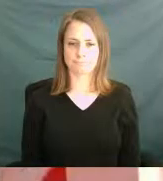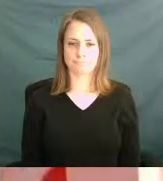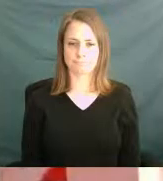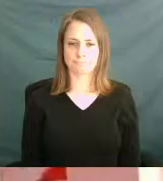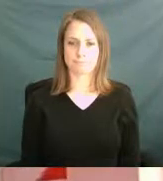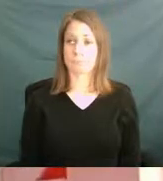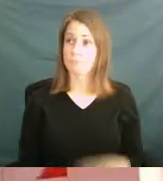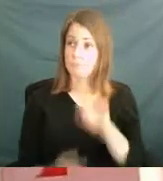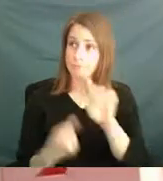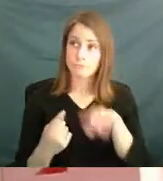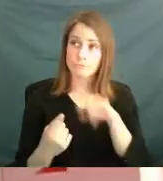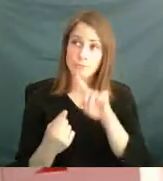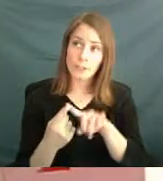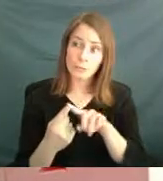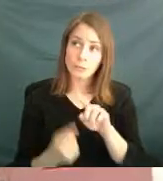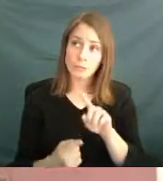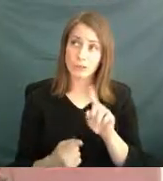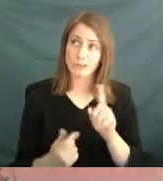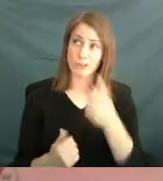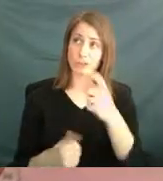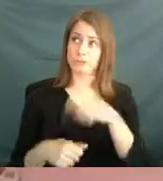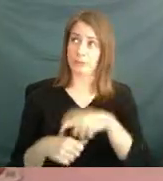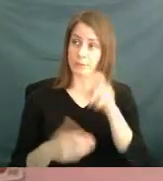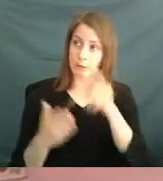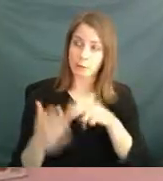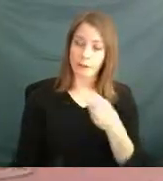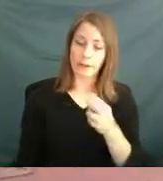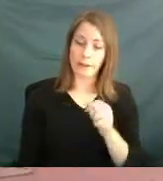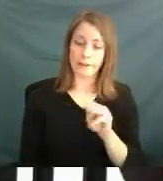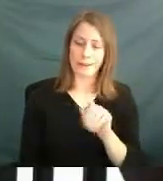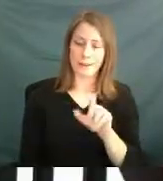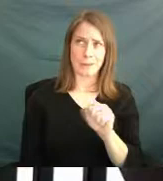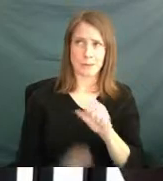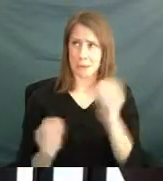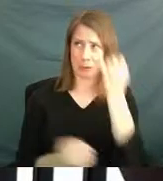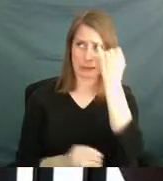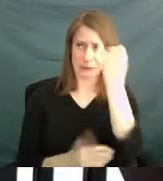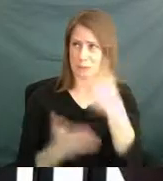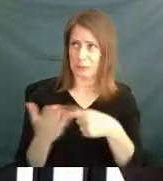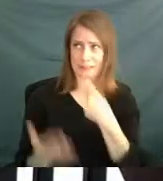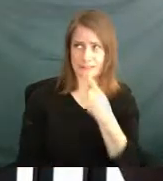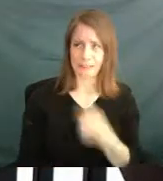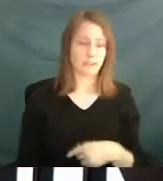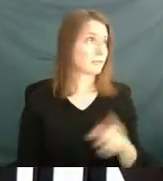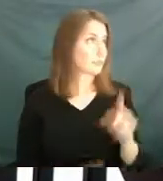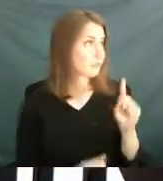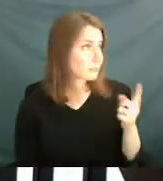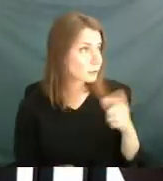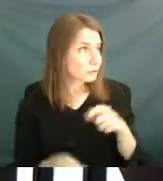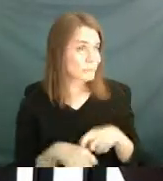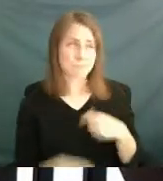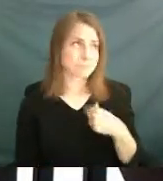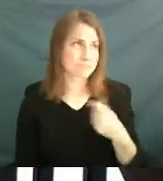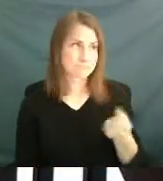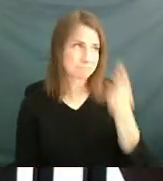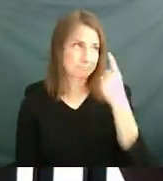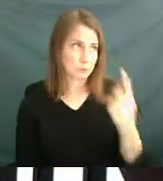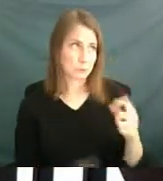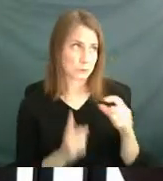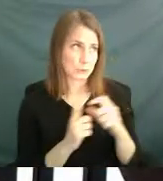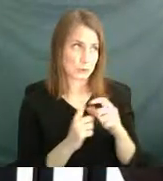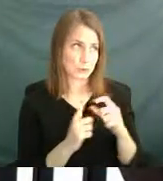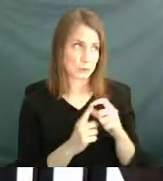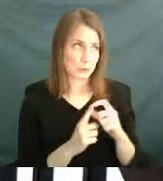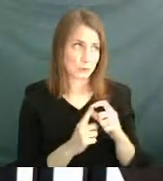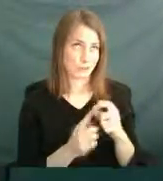When I first read Hamlet, I had no idea what it was saying. The first time I did it, I didn't understand a word, what